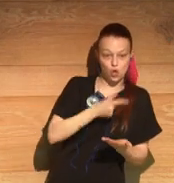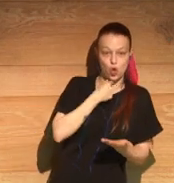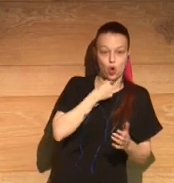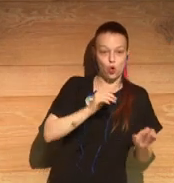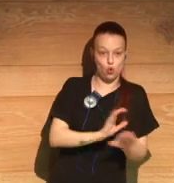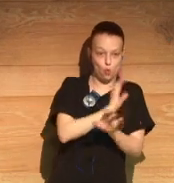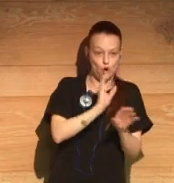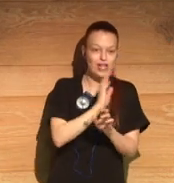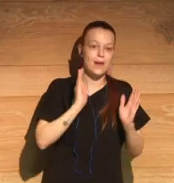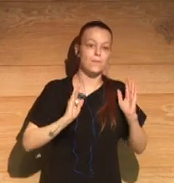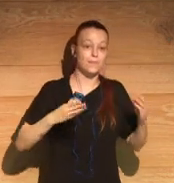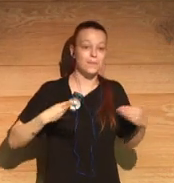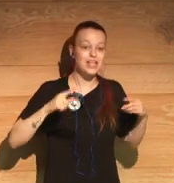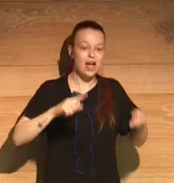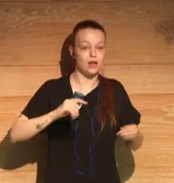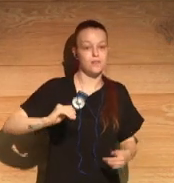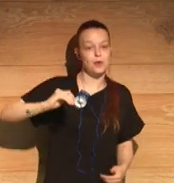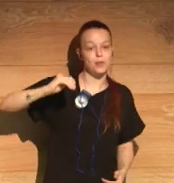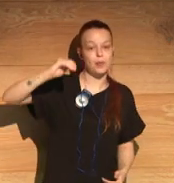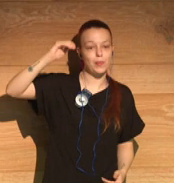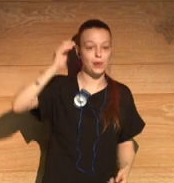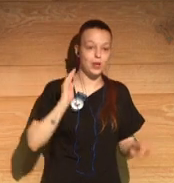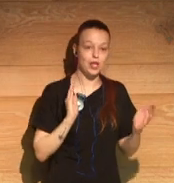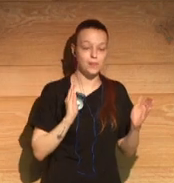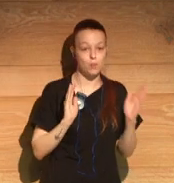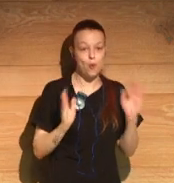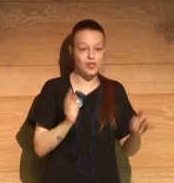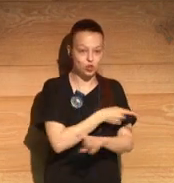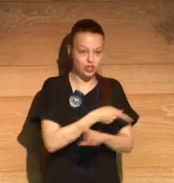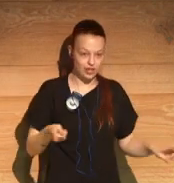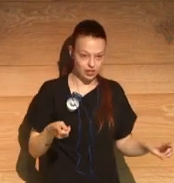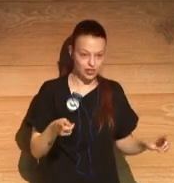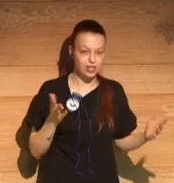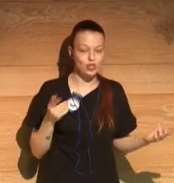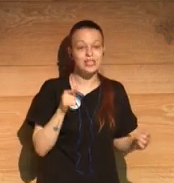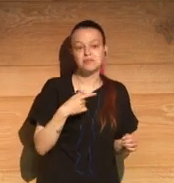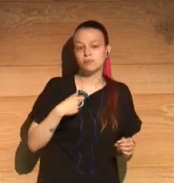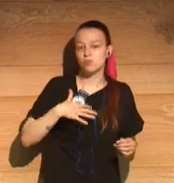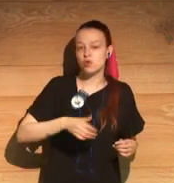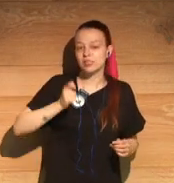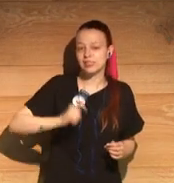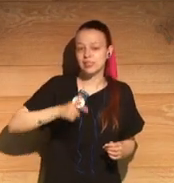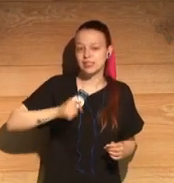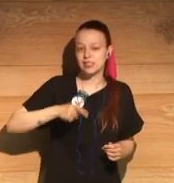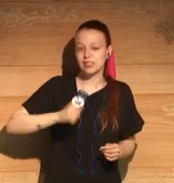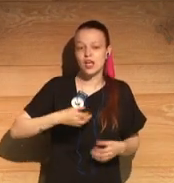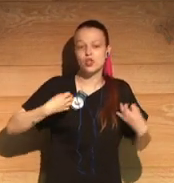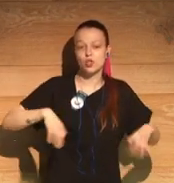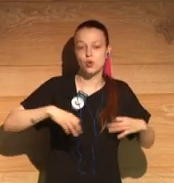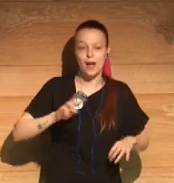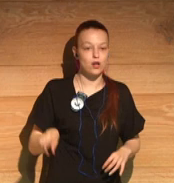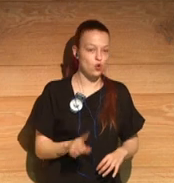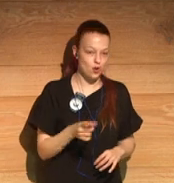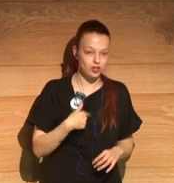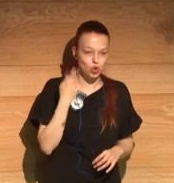elements come through. And maybe it is unusual in the novel to do that, I guess, too. But, you know, that's the